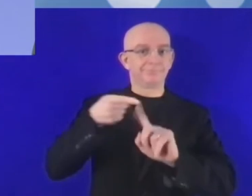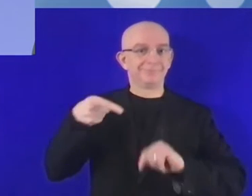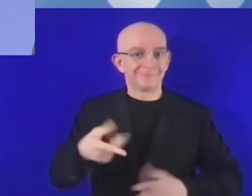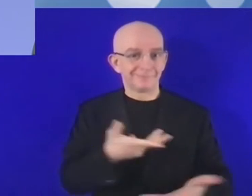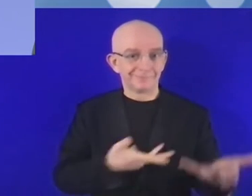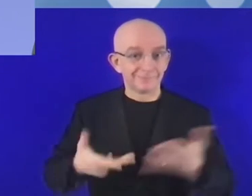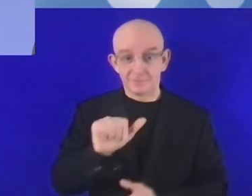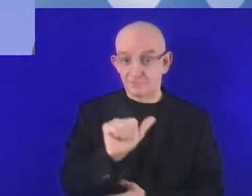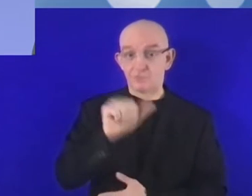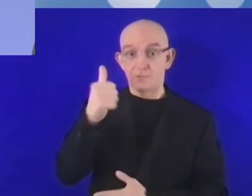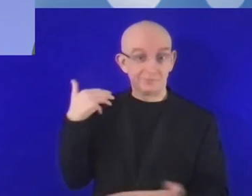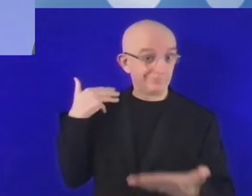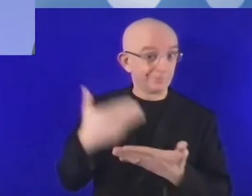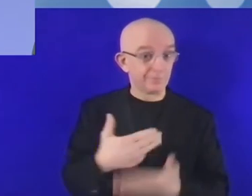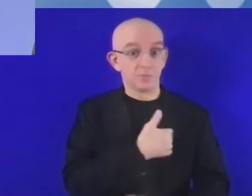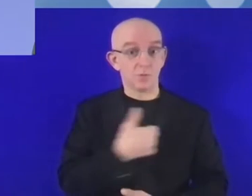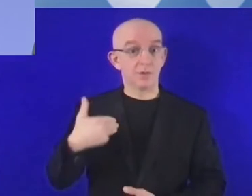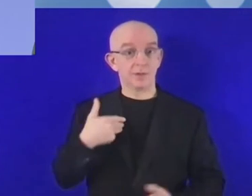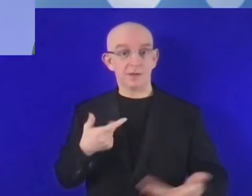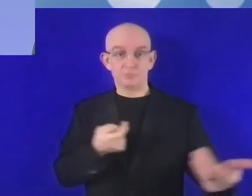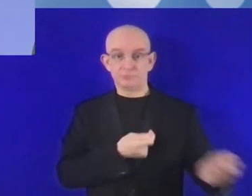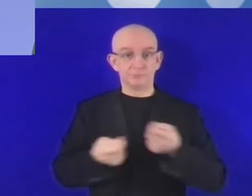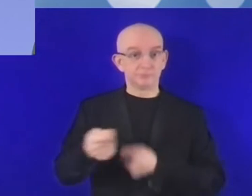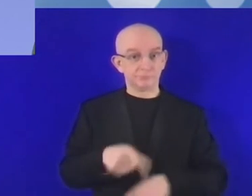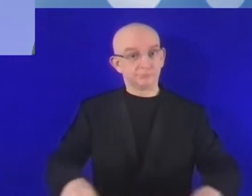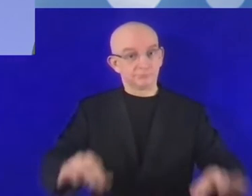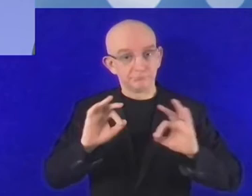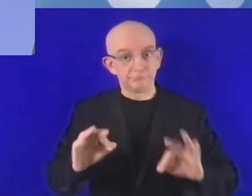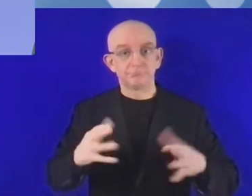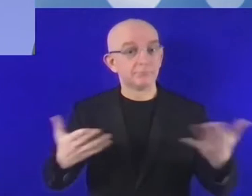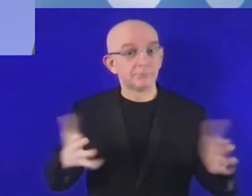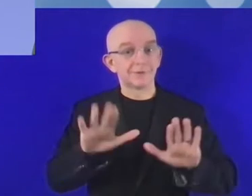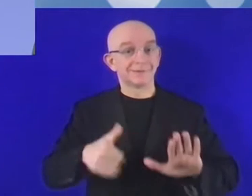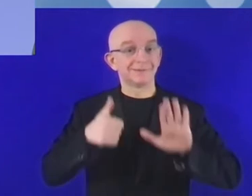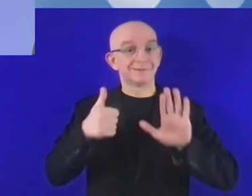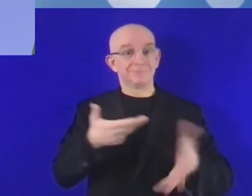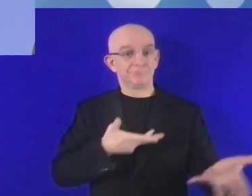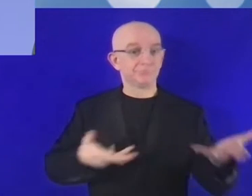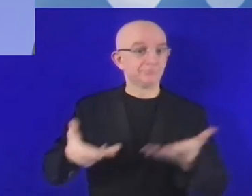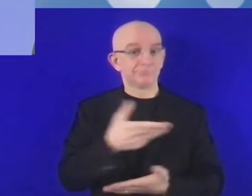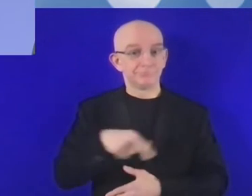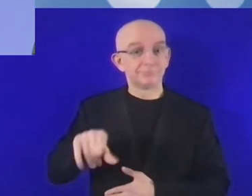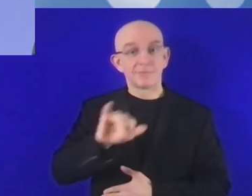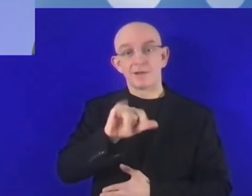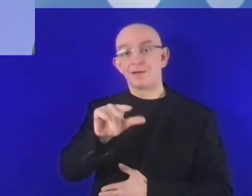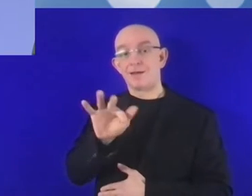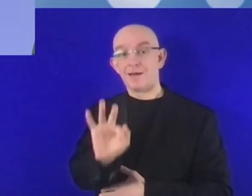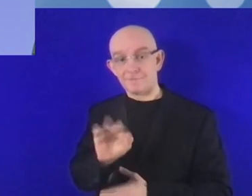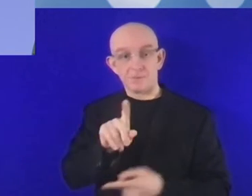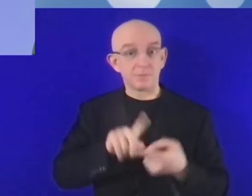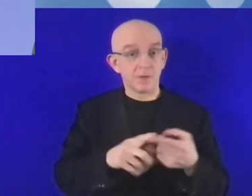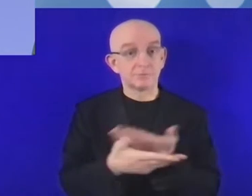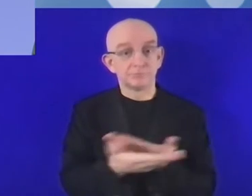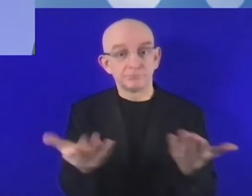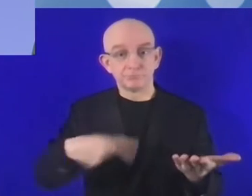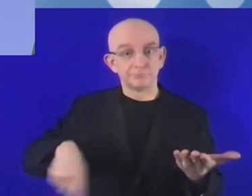in the field of digital transformation. Today you will hear directly from them. We are very lucky in our panel that we